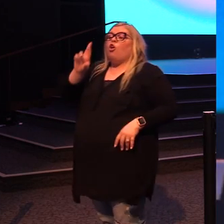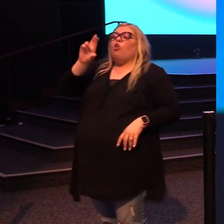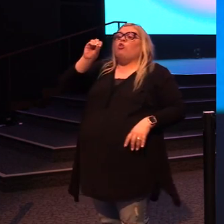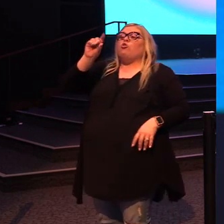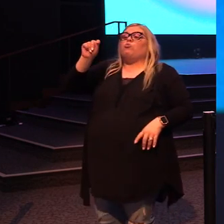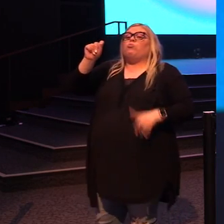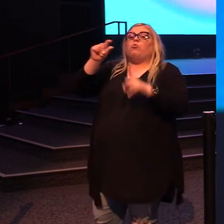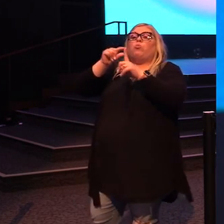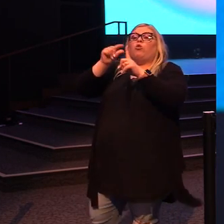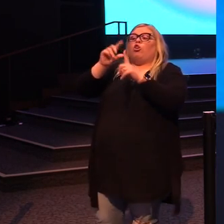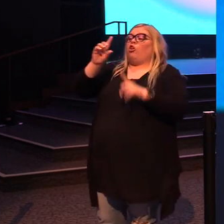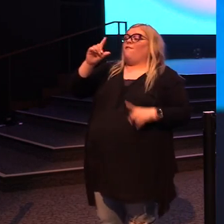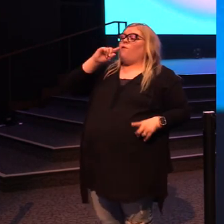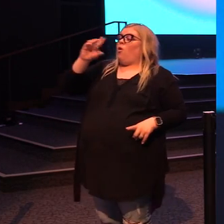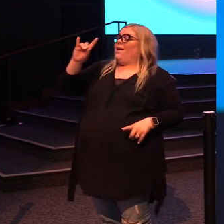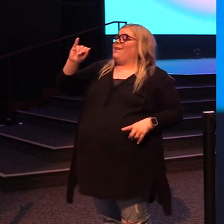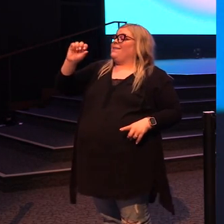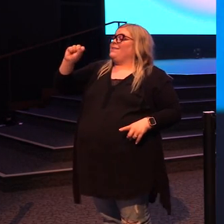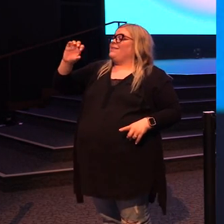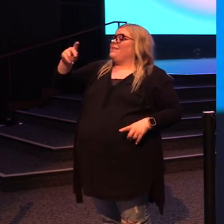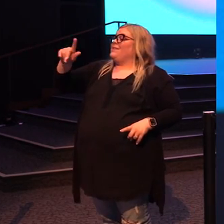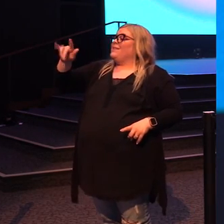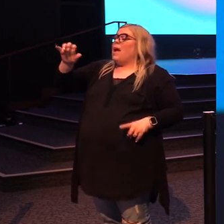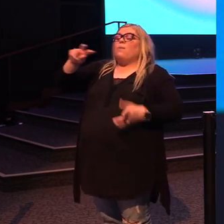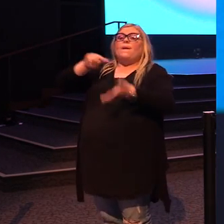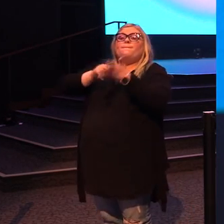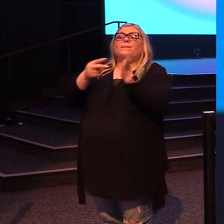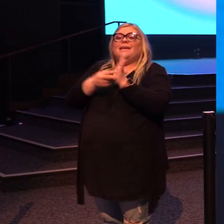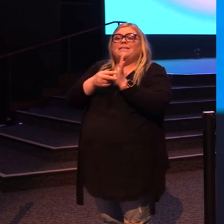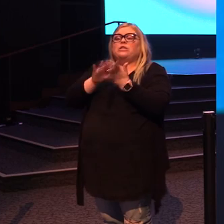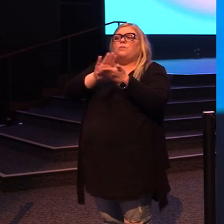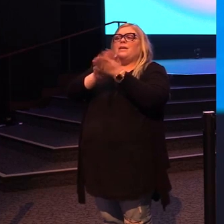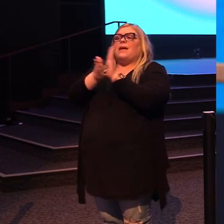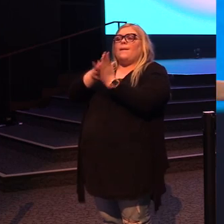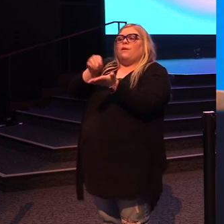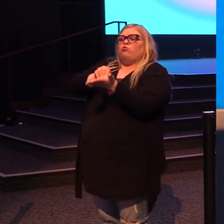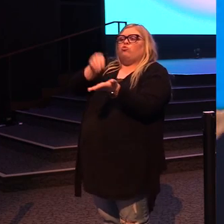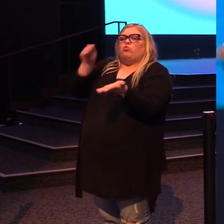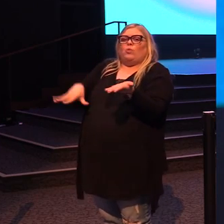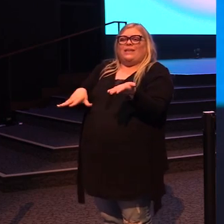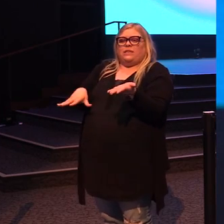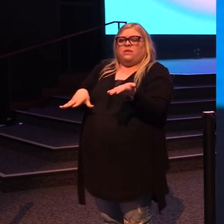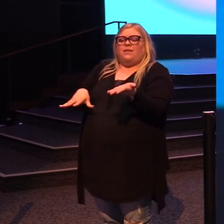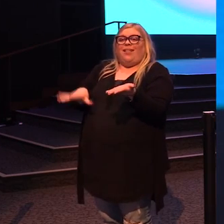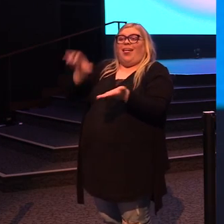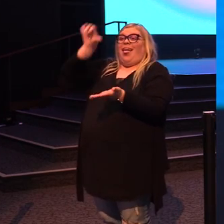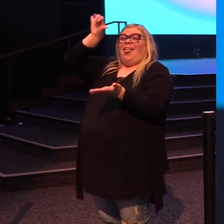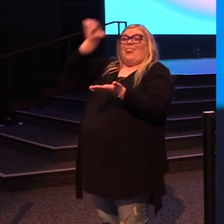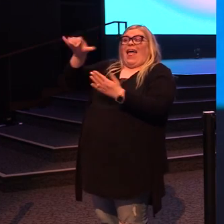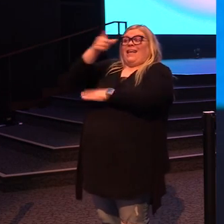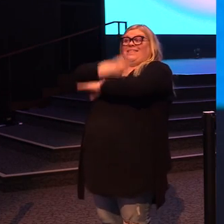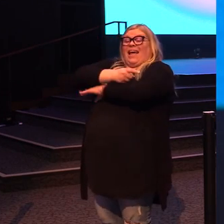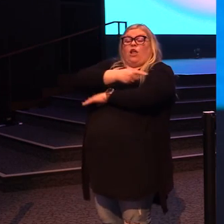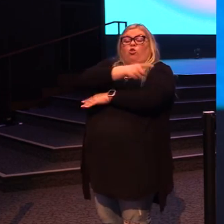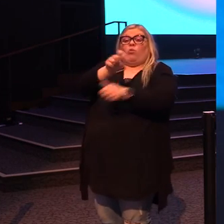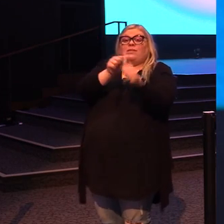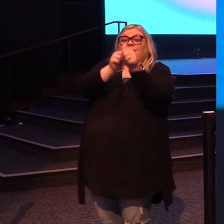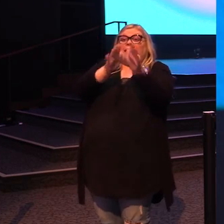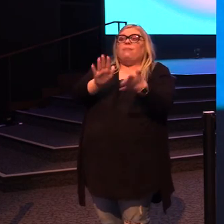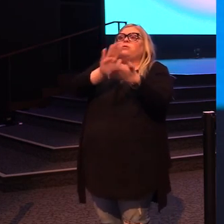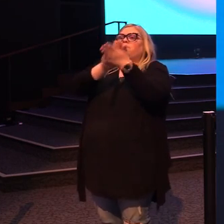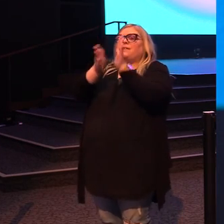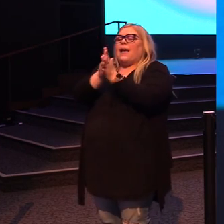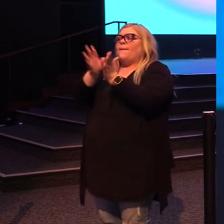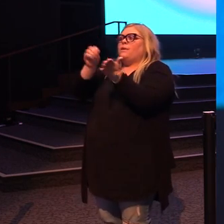word disciple, the root word means to be a student. That day they became a student of the one